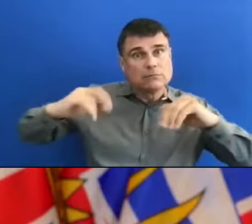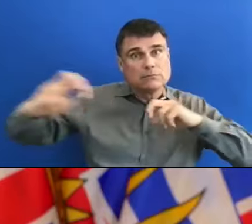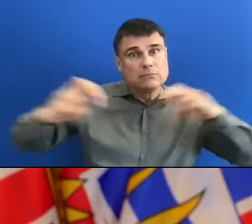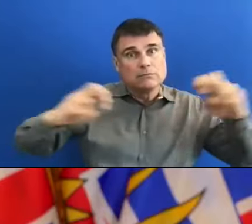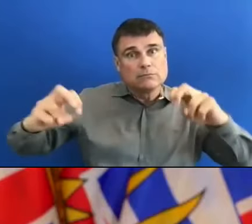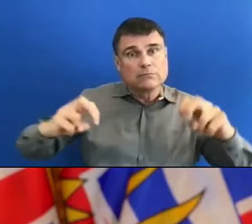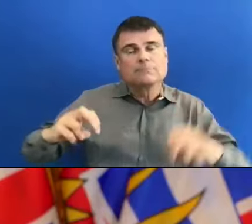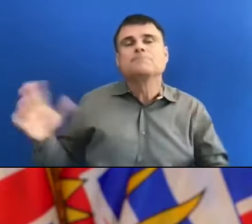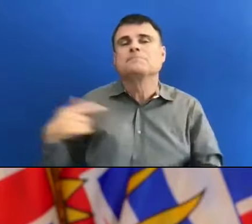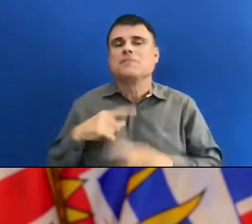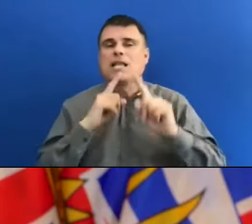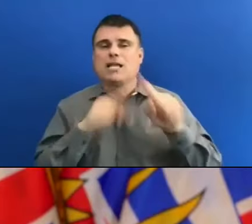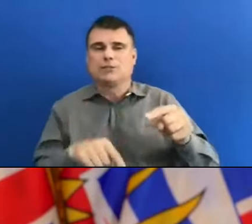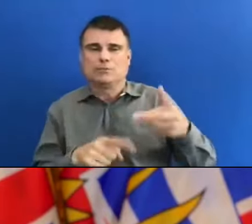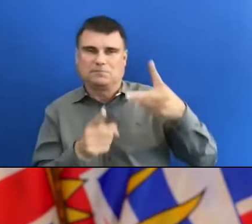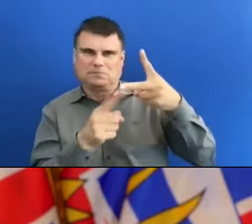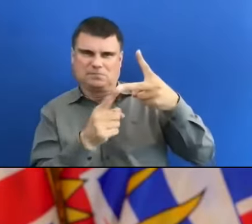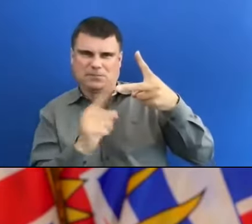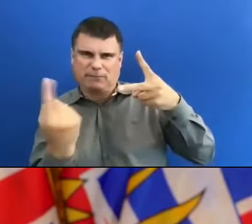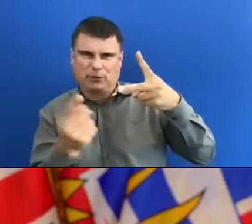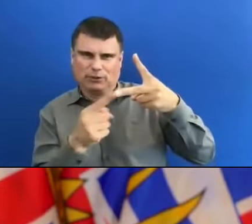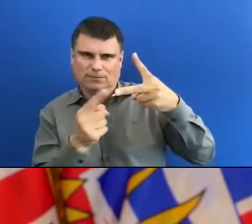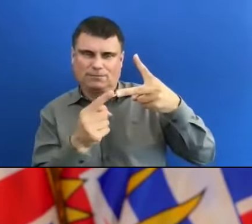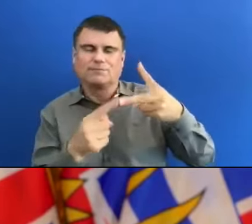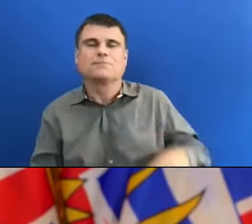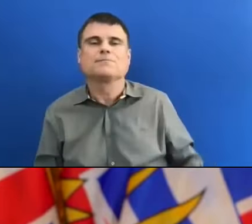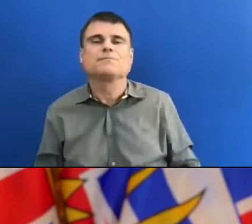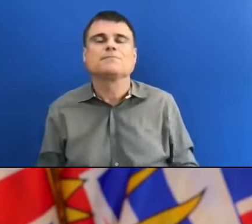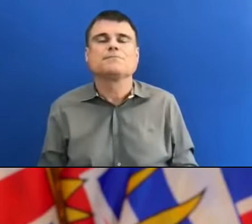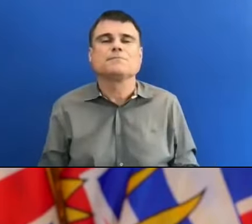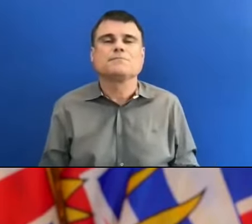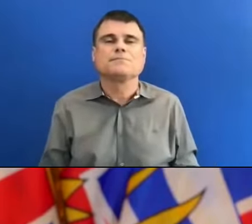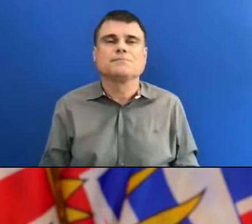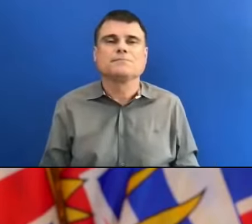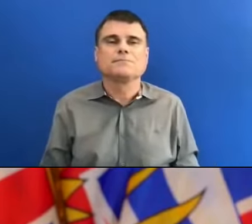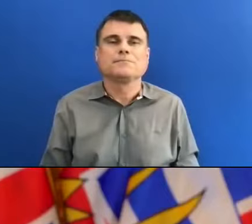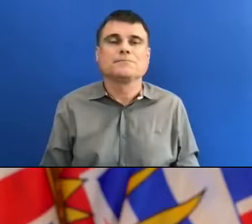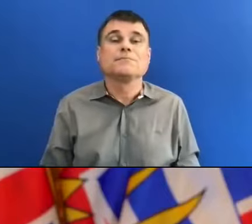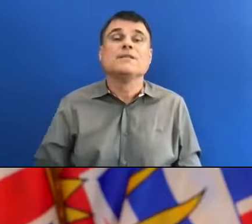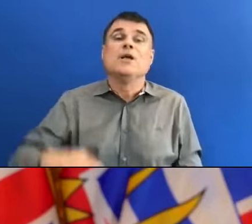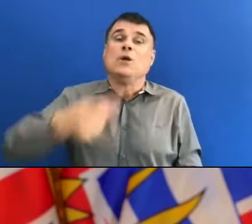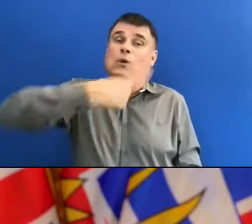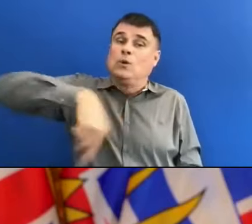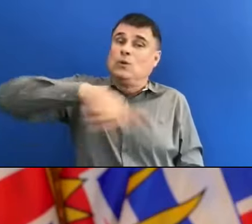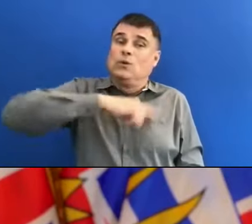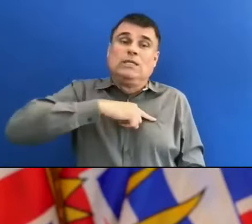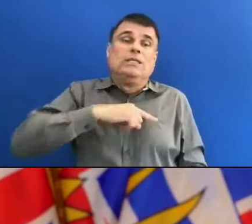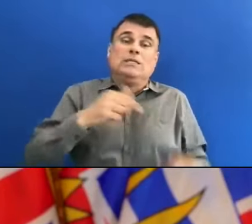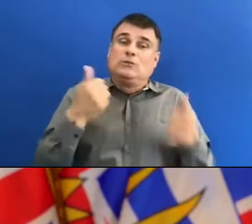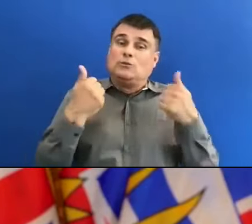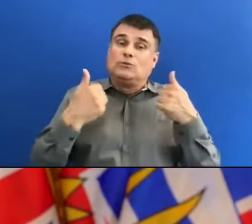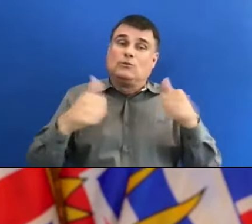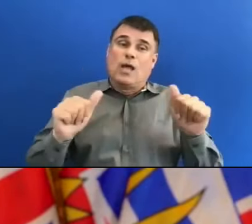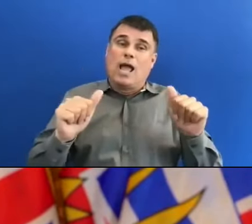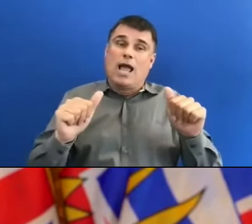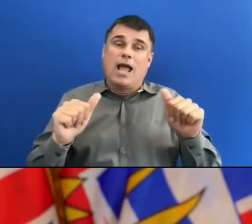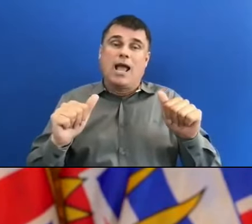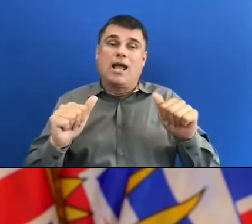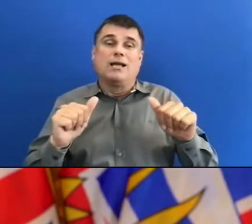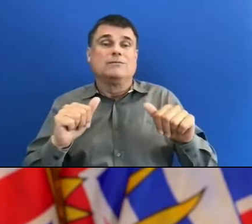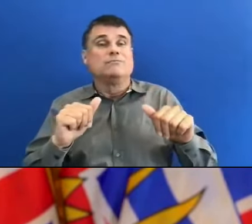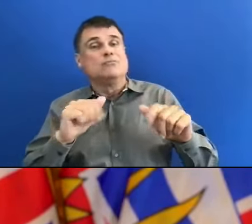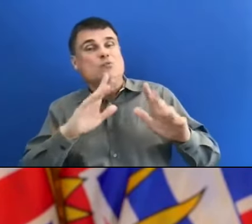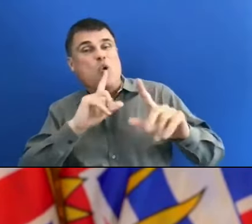we are trying to do is get out of the prescription business and say what we expect is people have up to 50%